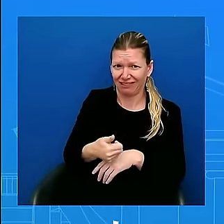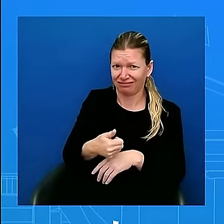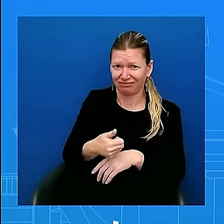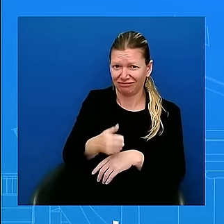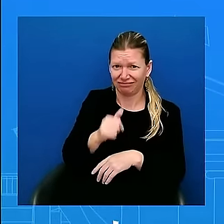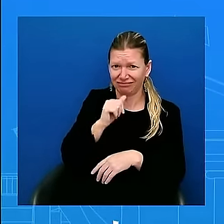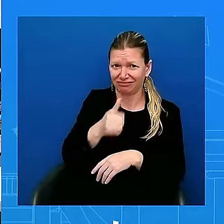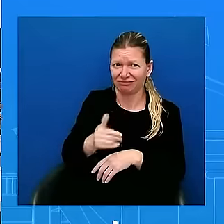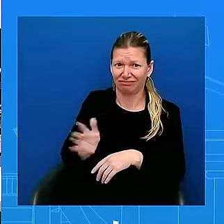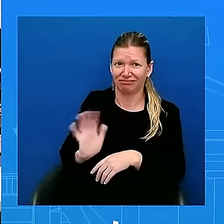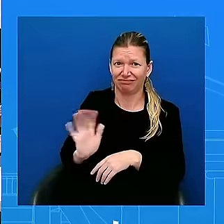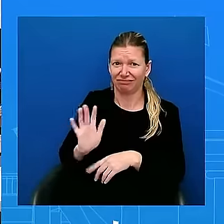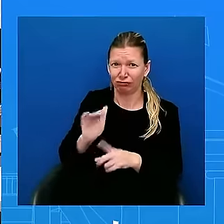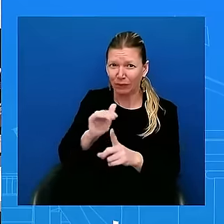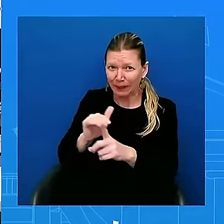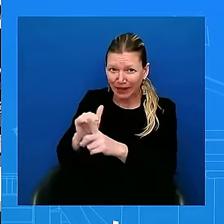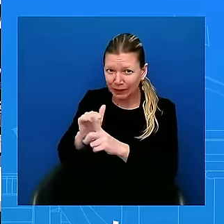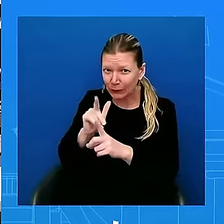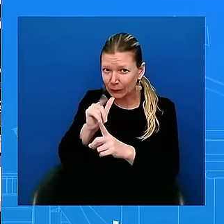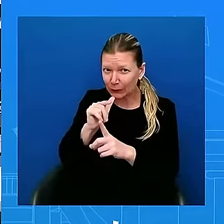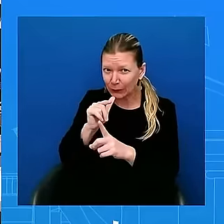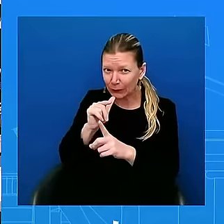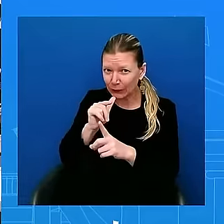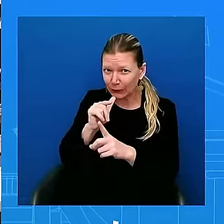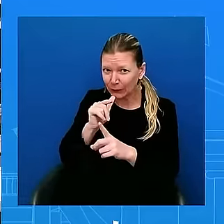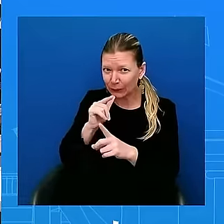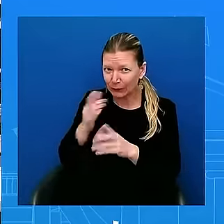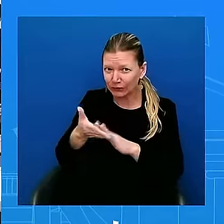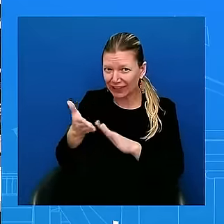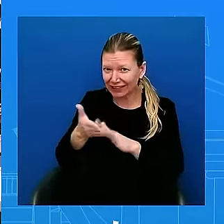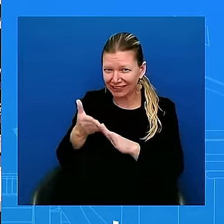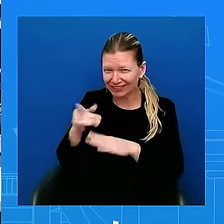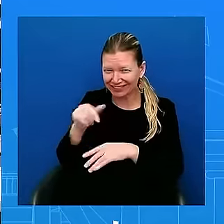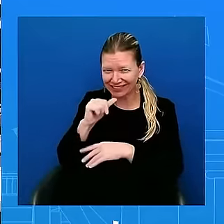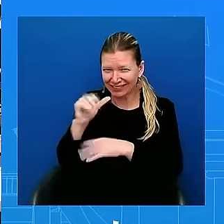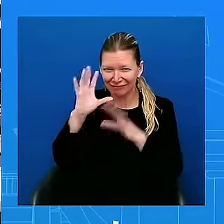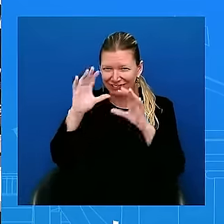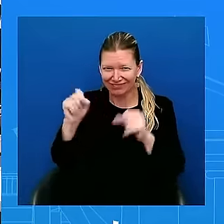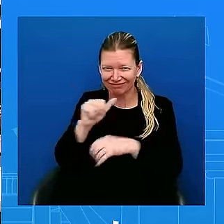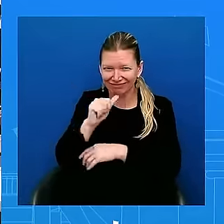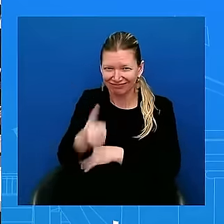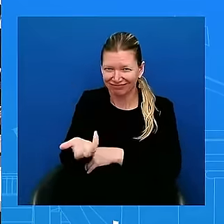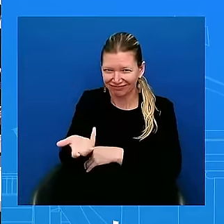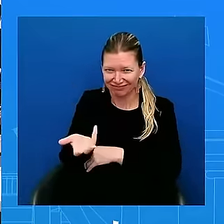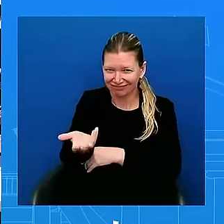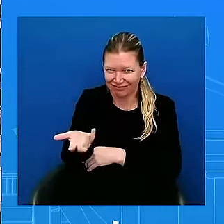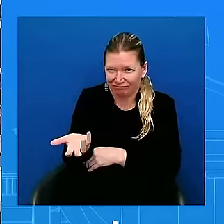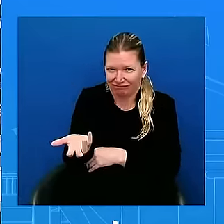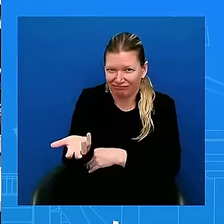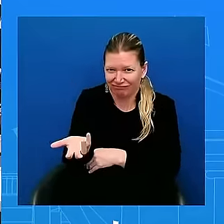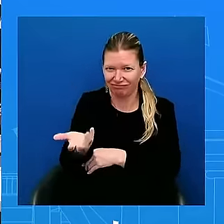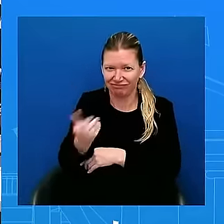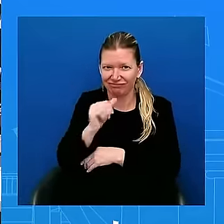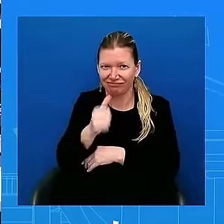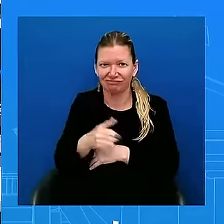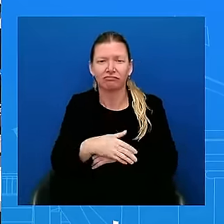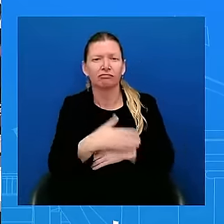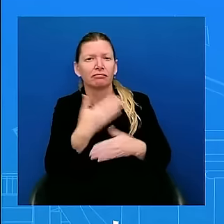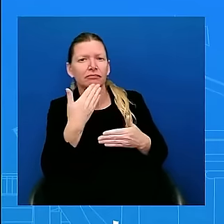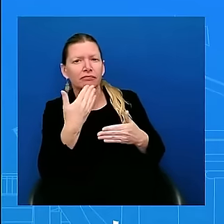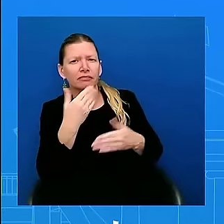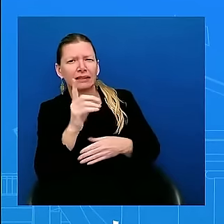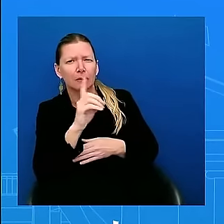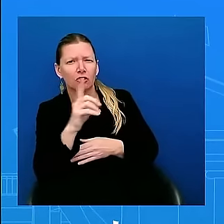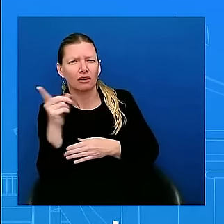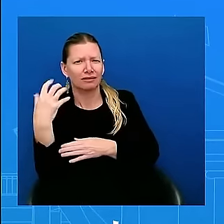on Capitol Hill are being handed this card with talking points about the vice president and the border. Do you know who's handing this out? I have